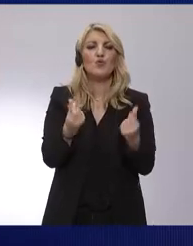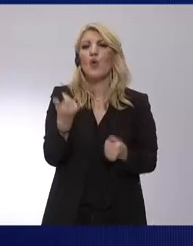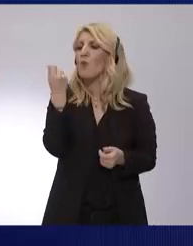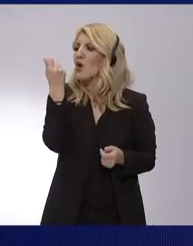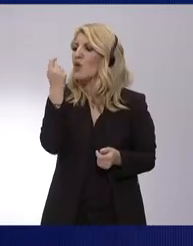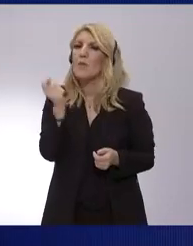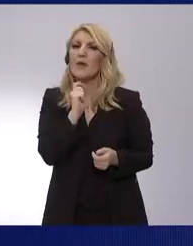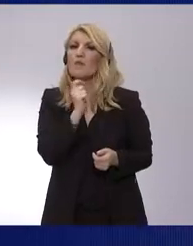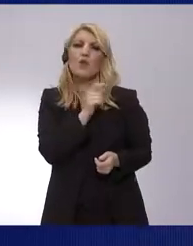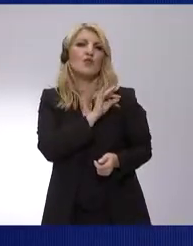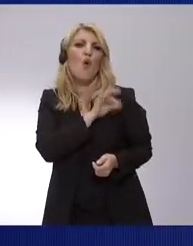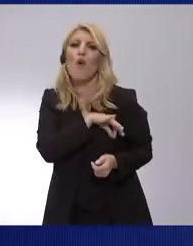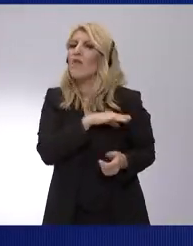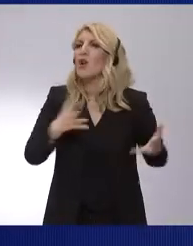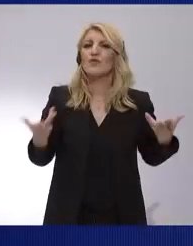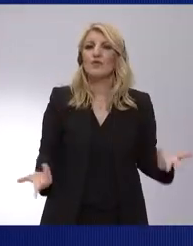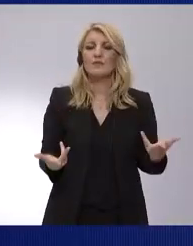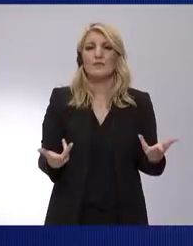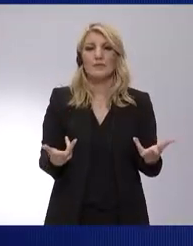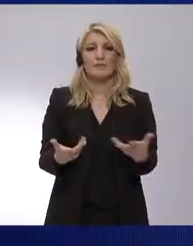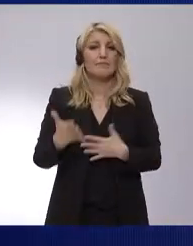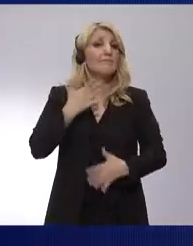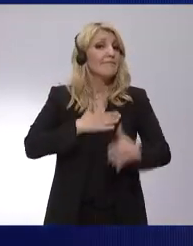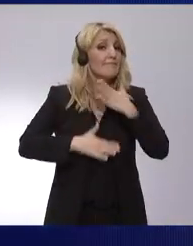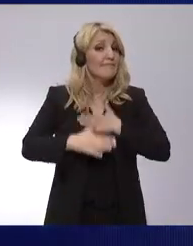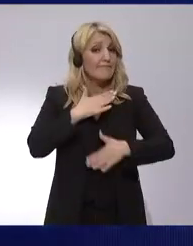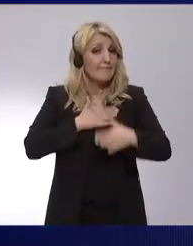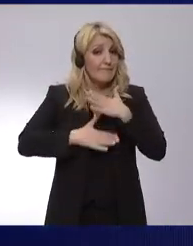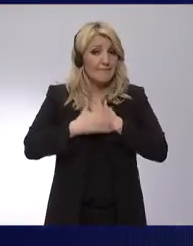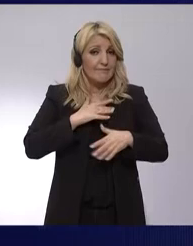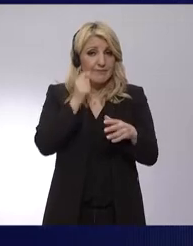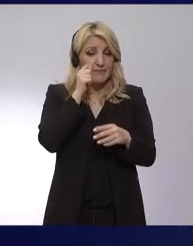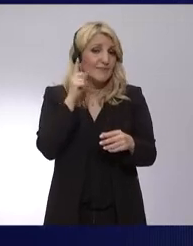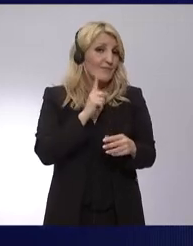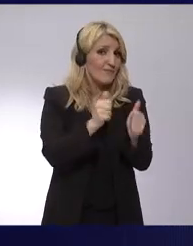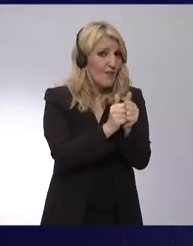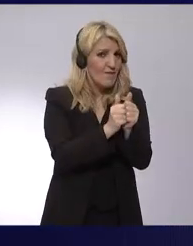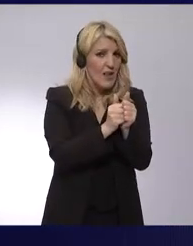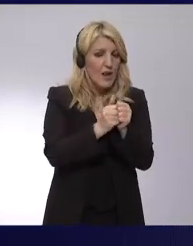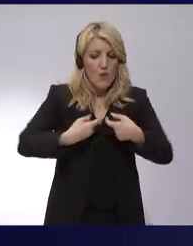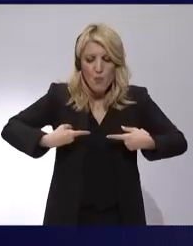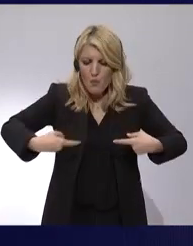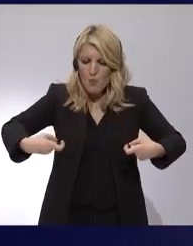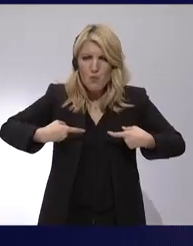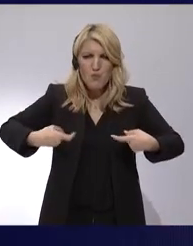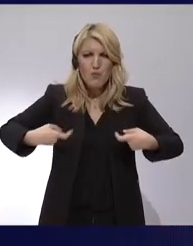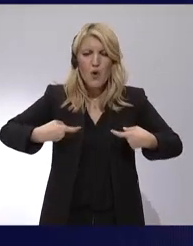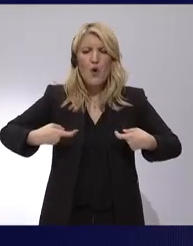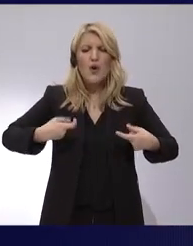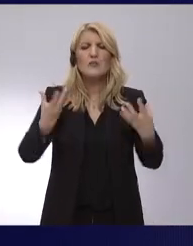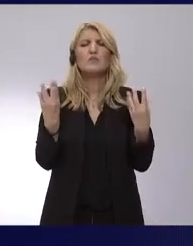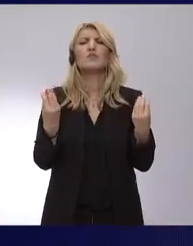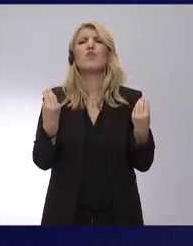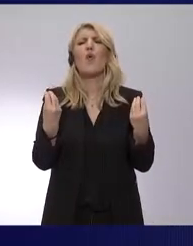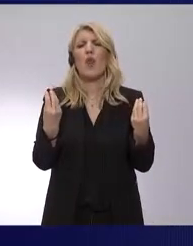everyone. Dear friends, the challenges are great, but we have passionate hard-working people to tackle